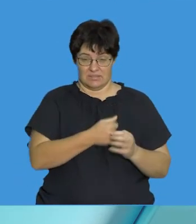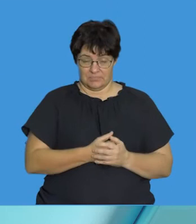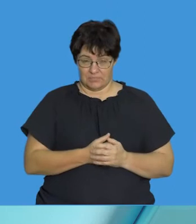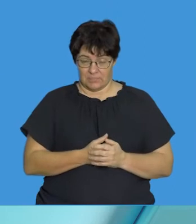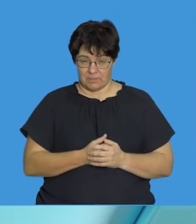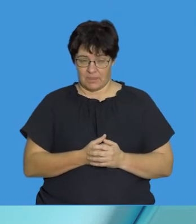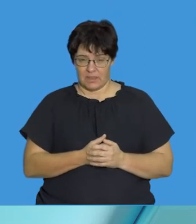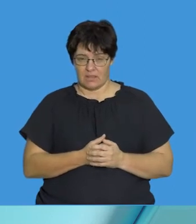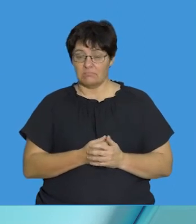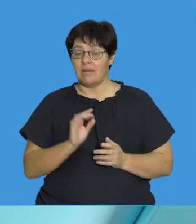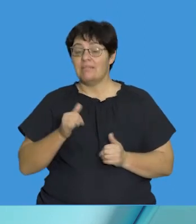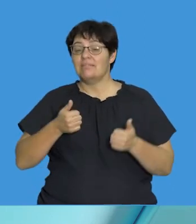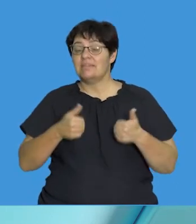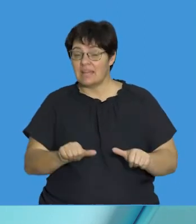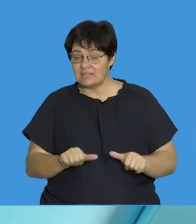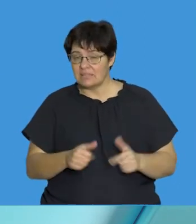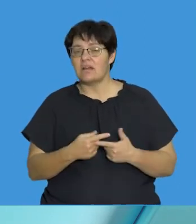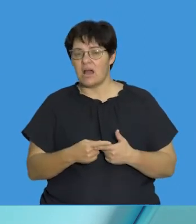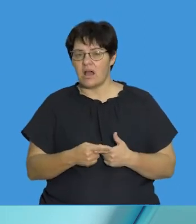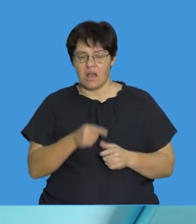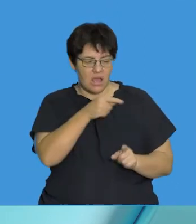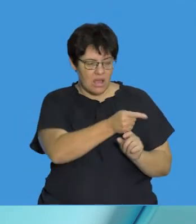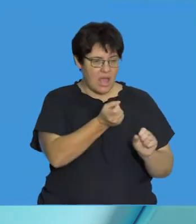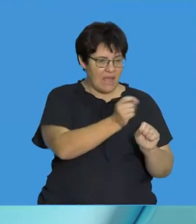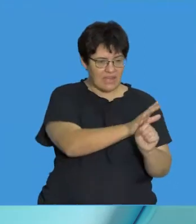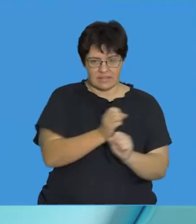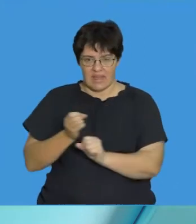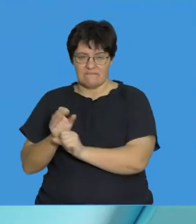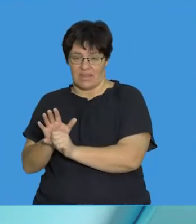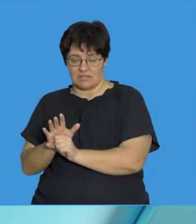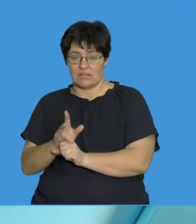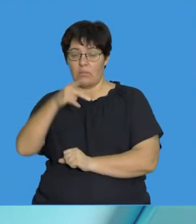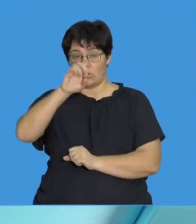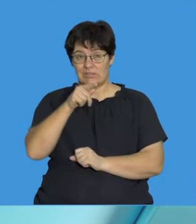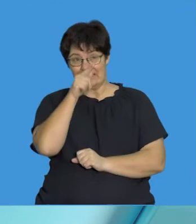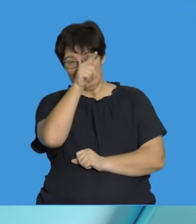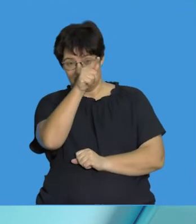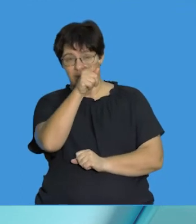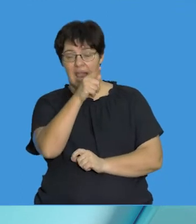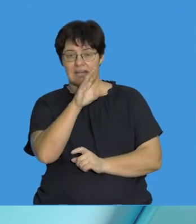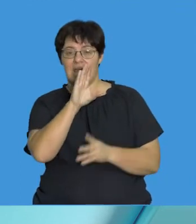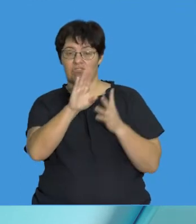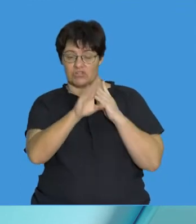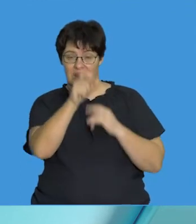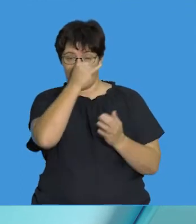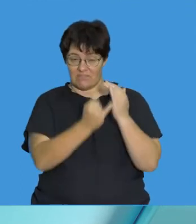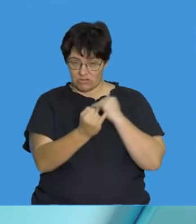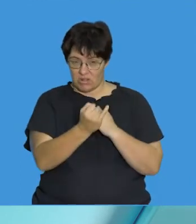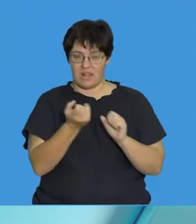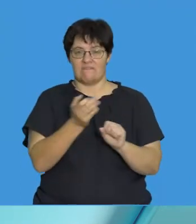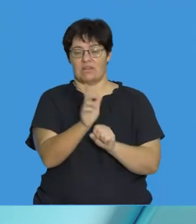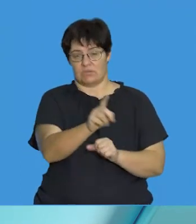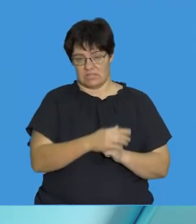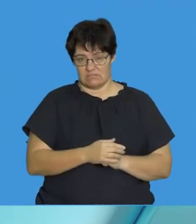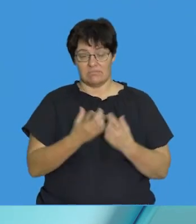important for us to look at next is the effect of these mutations on the protein, and how that effect characteristics of individuals. You guys have